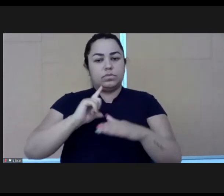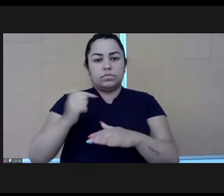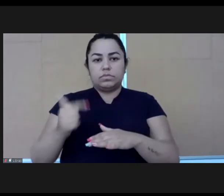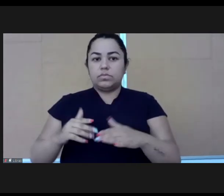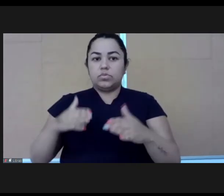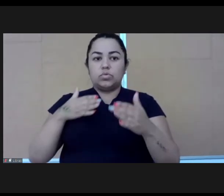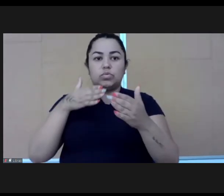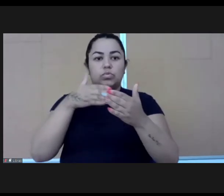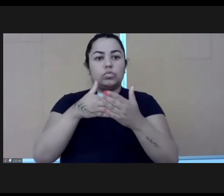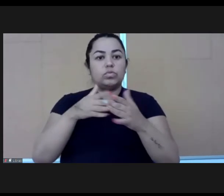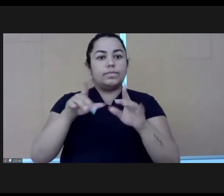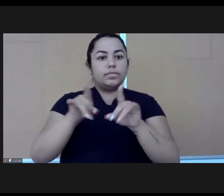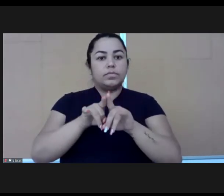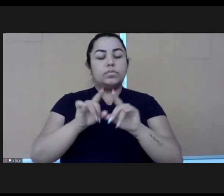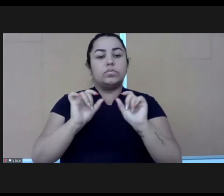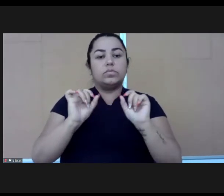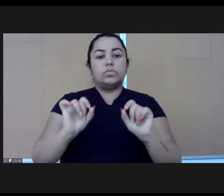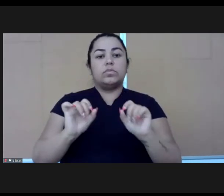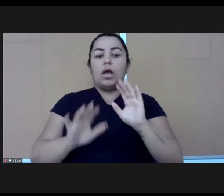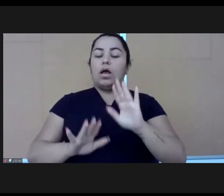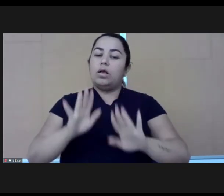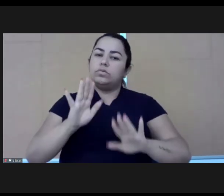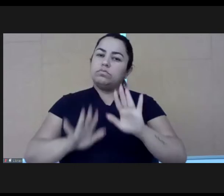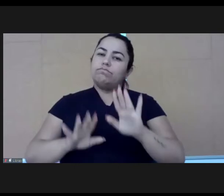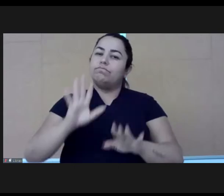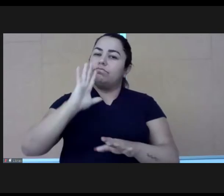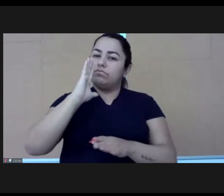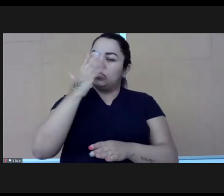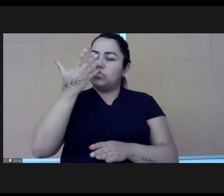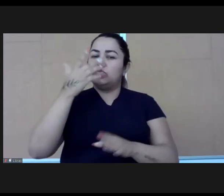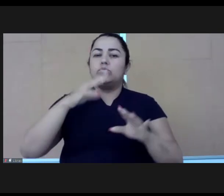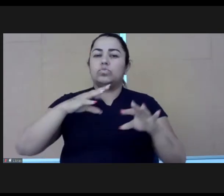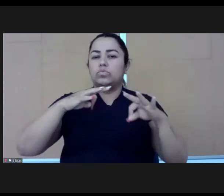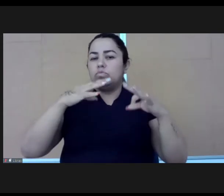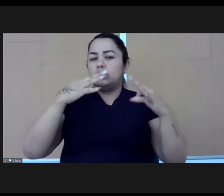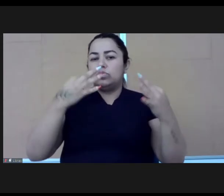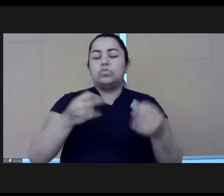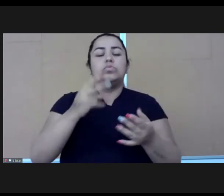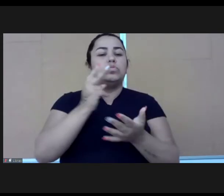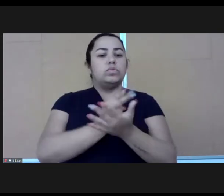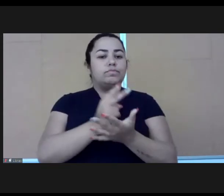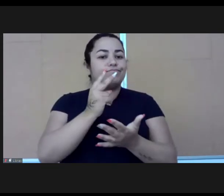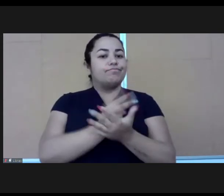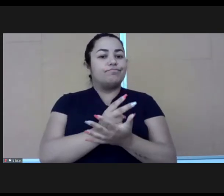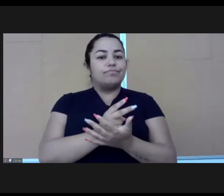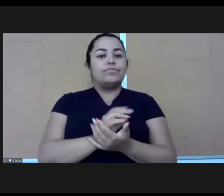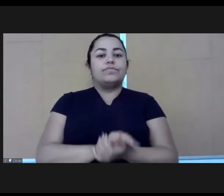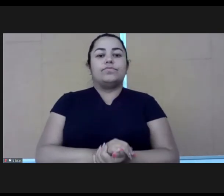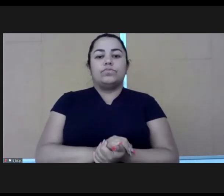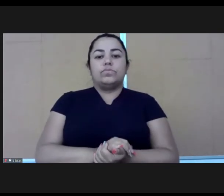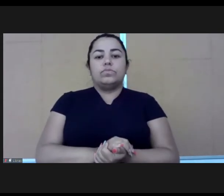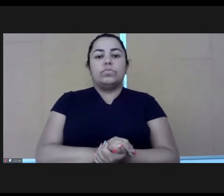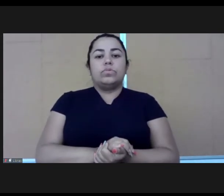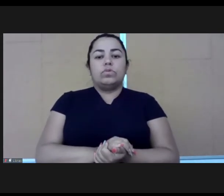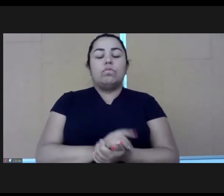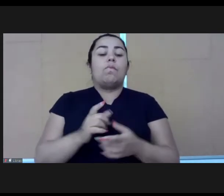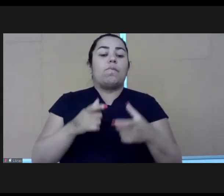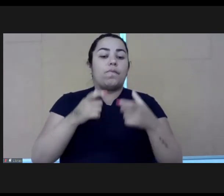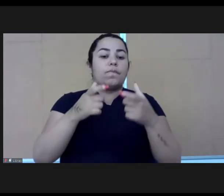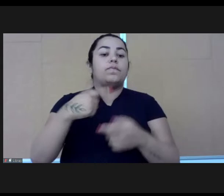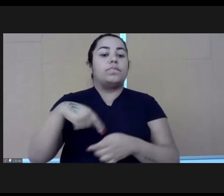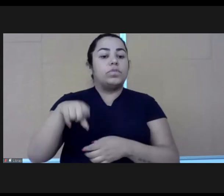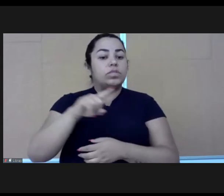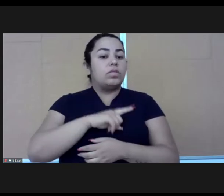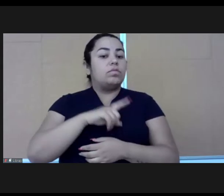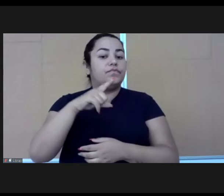and they usually want to solve everything at a goal. And that is where we have a problem, because